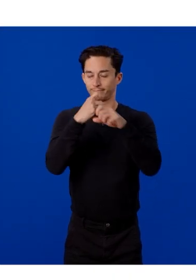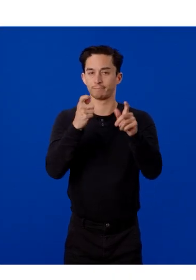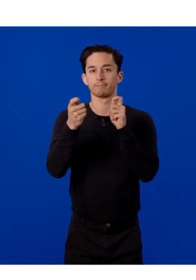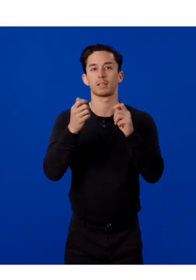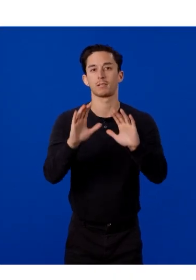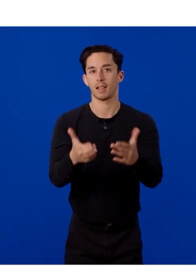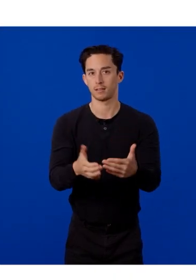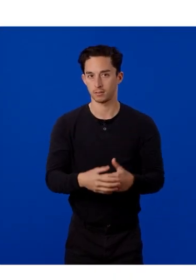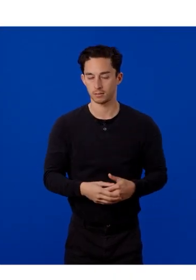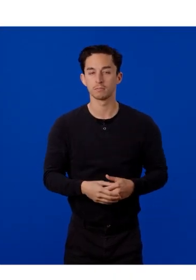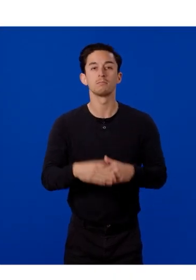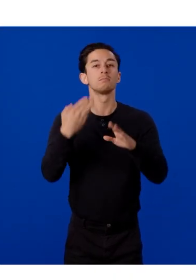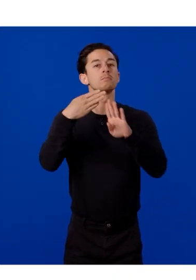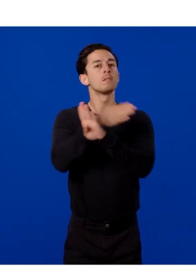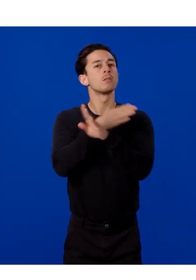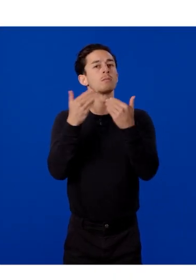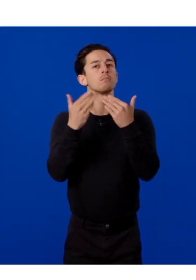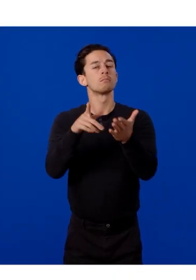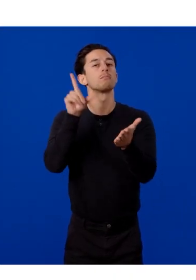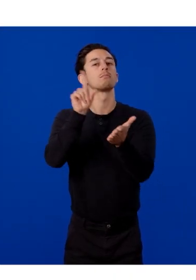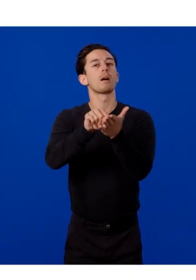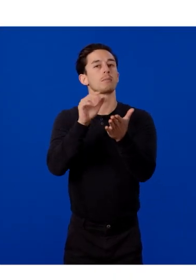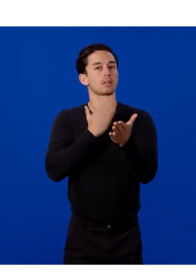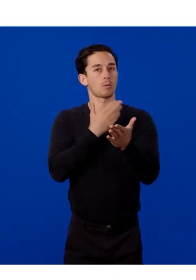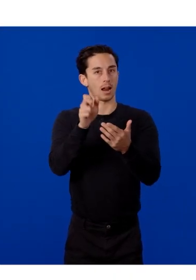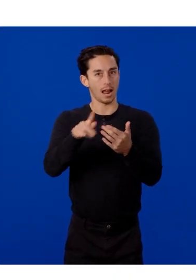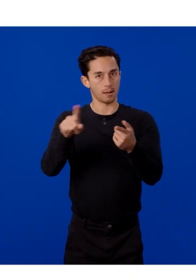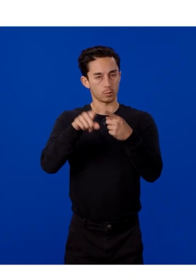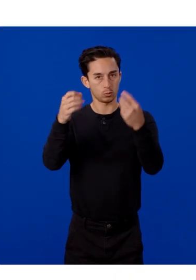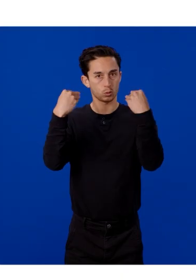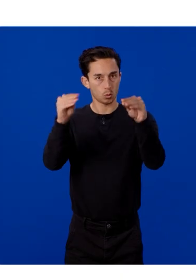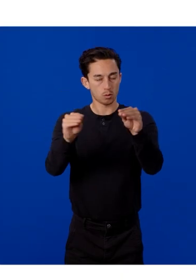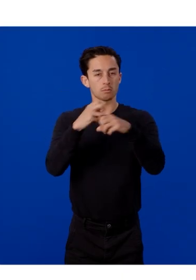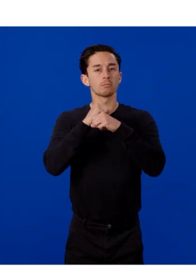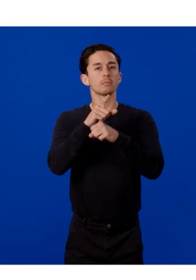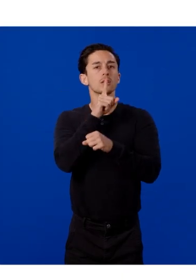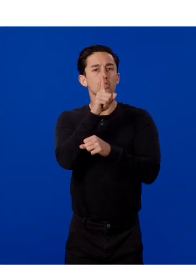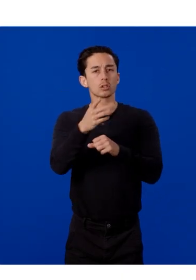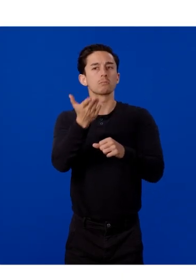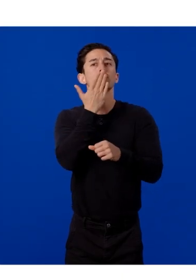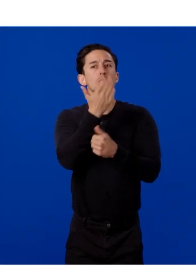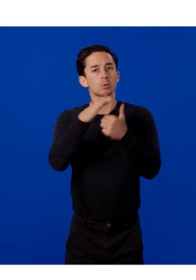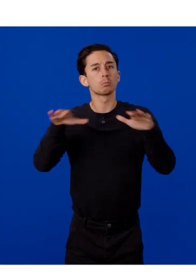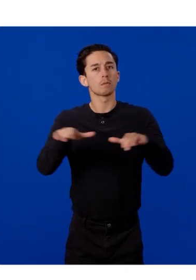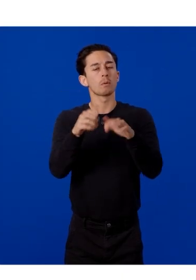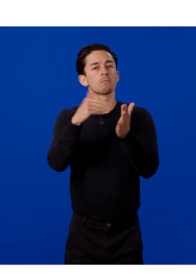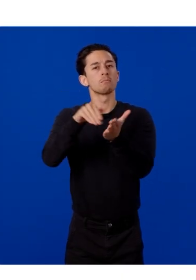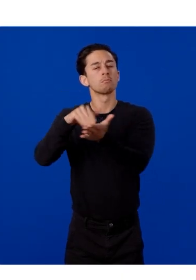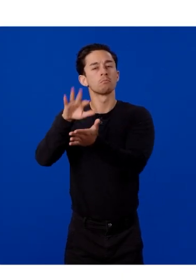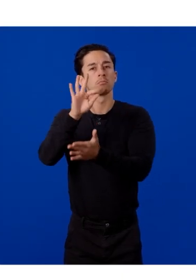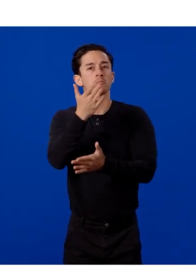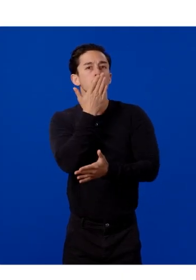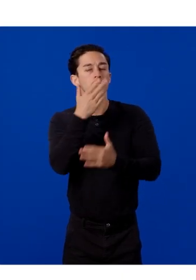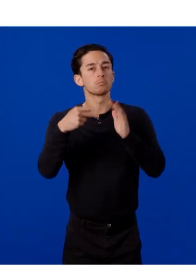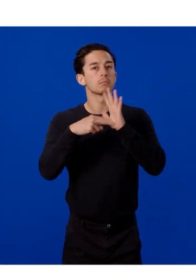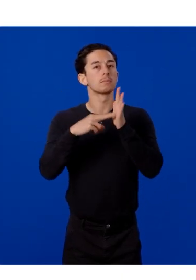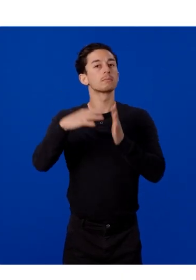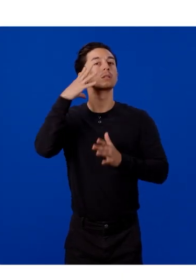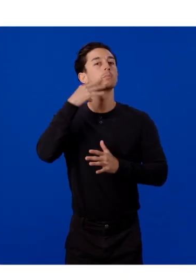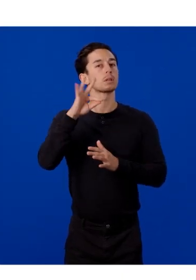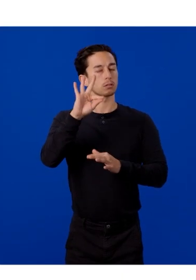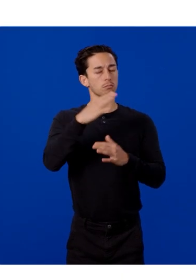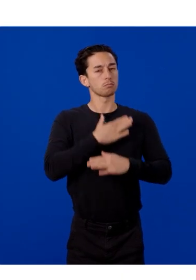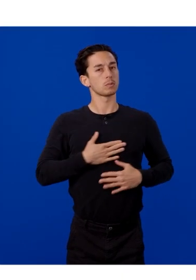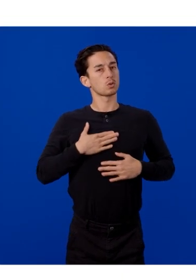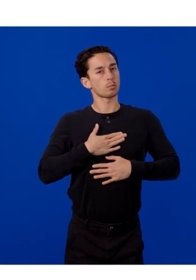Before we can publish our app to the store, however, we need to ensure good performance, so the experience is enjoyable and safe for our